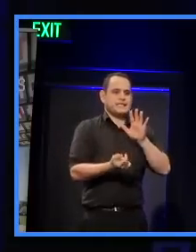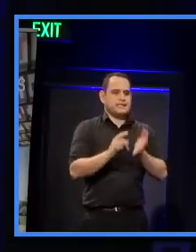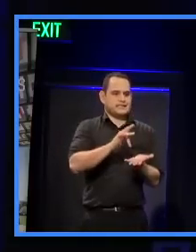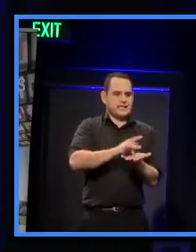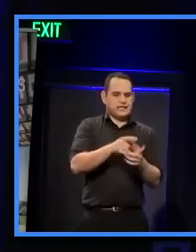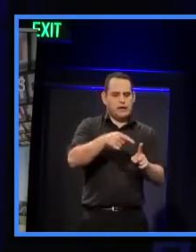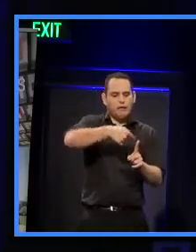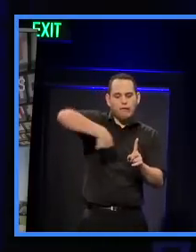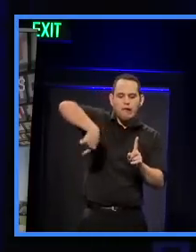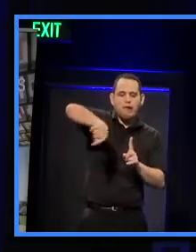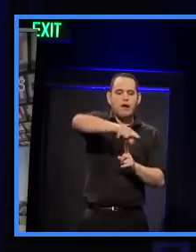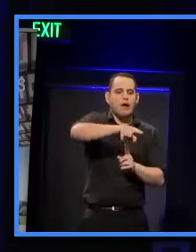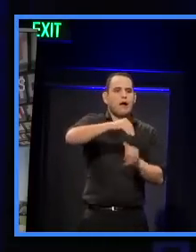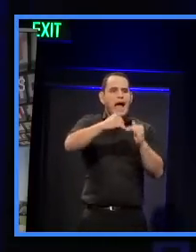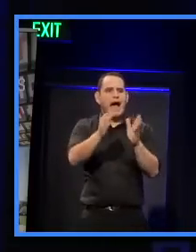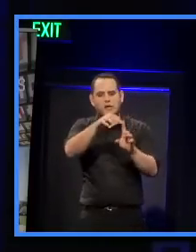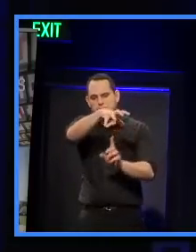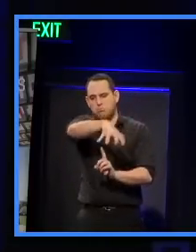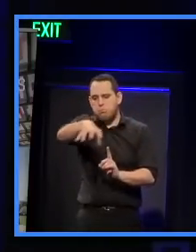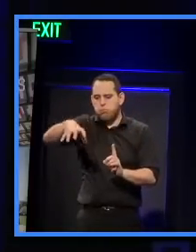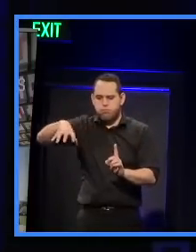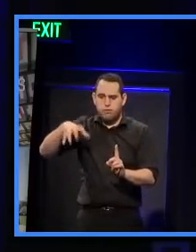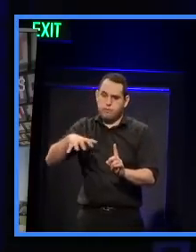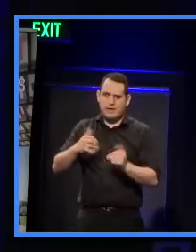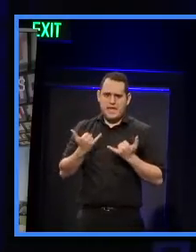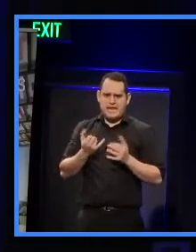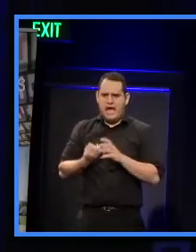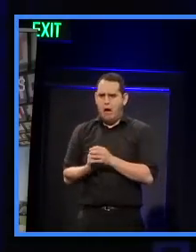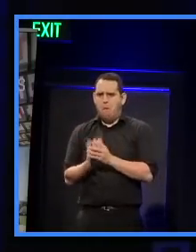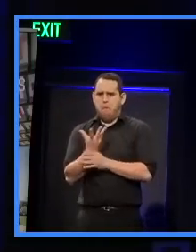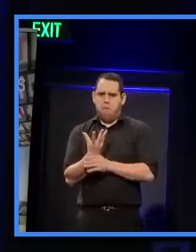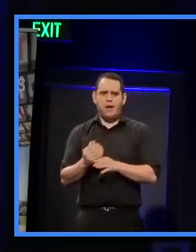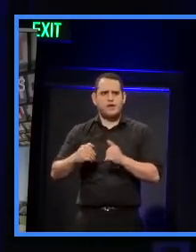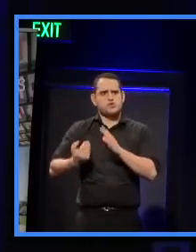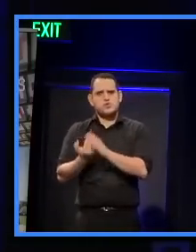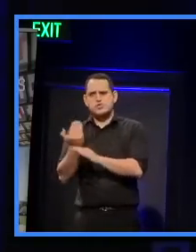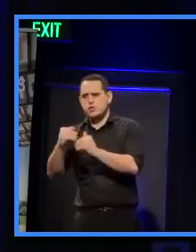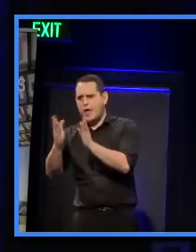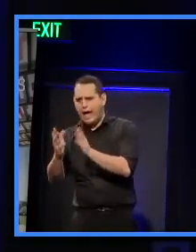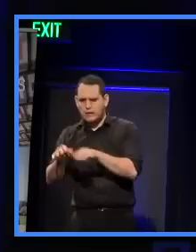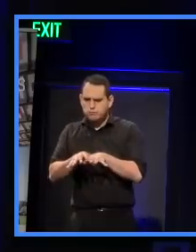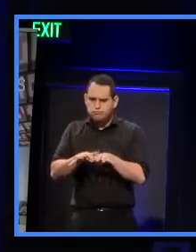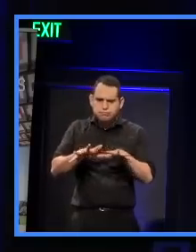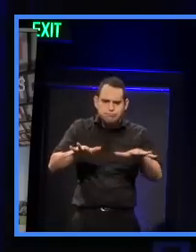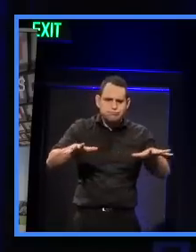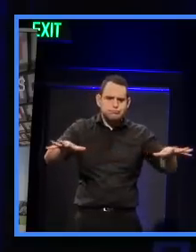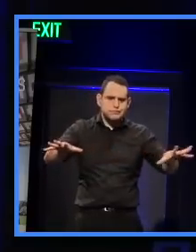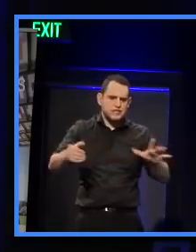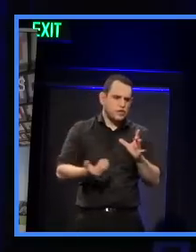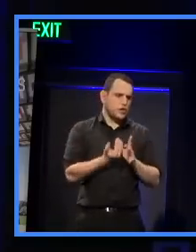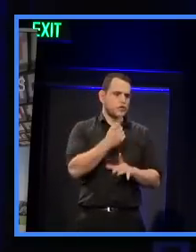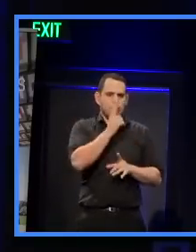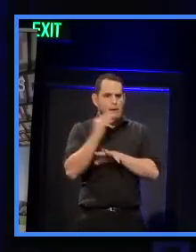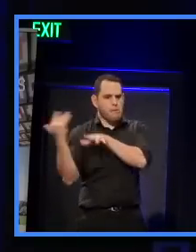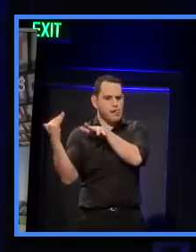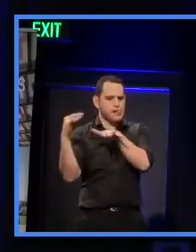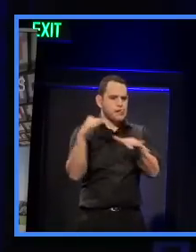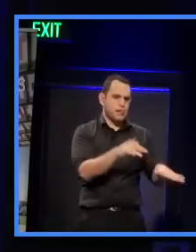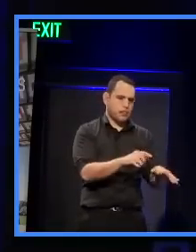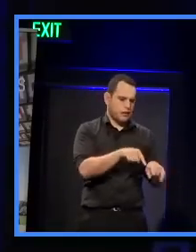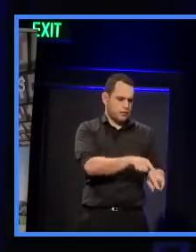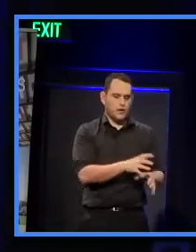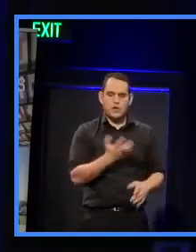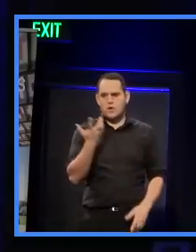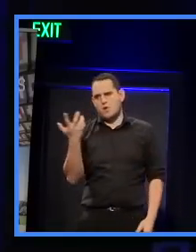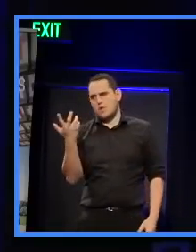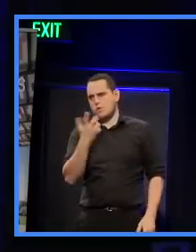inner city suburbs. And in a time of explosive growth and development, as we're seeing now, massive shifts in demographics and what